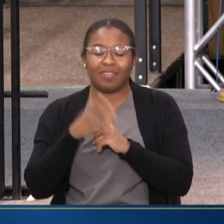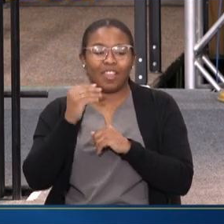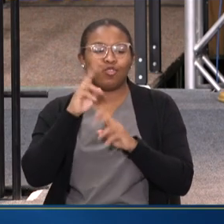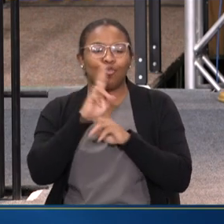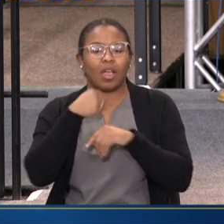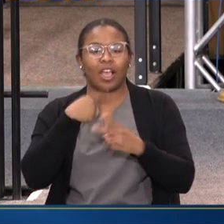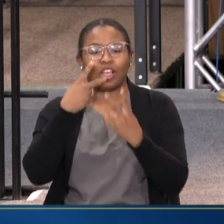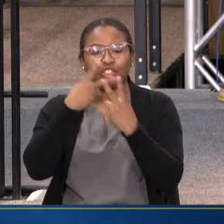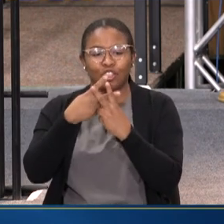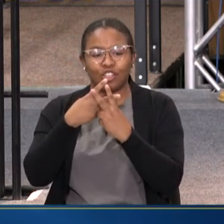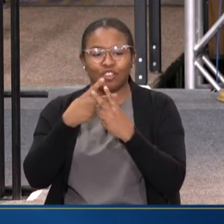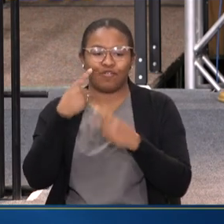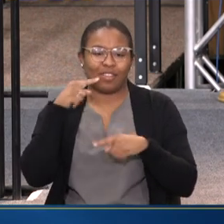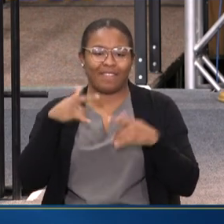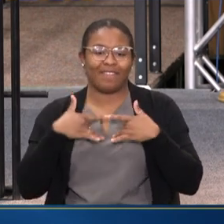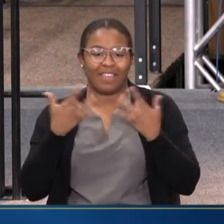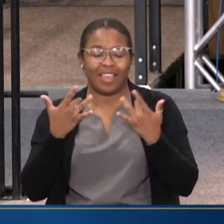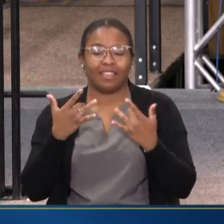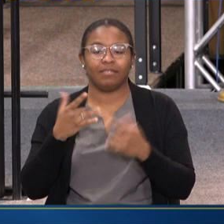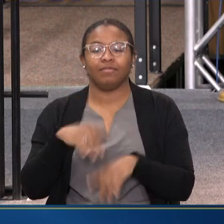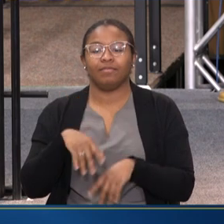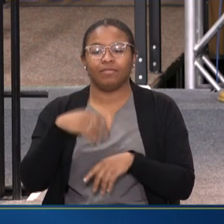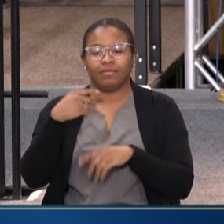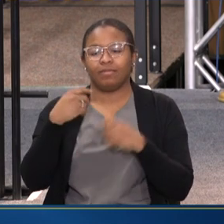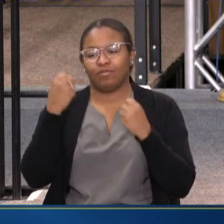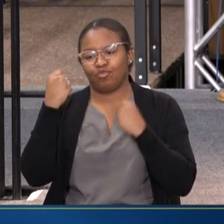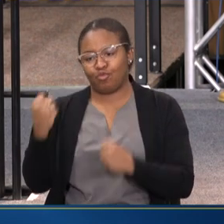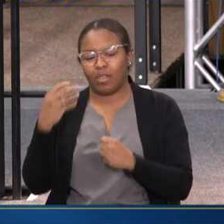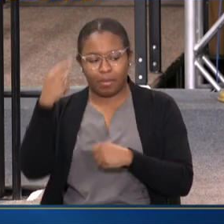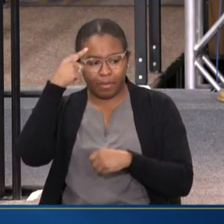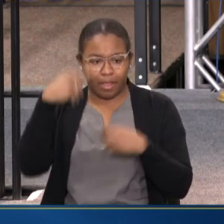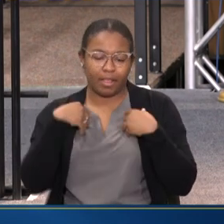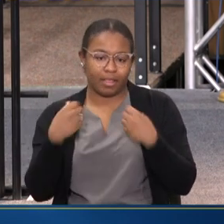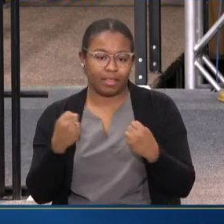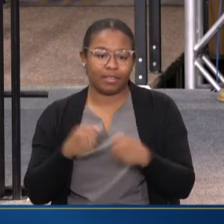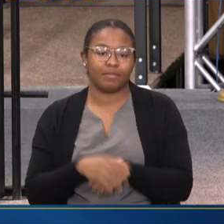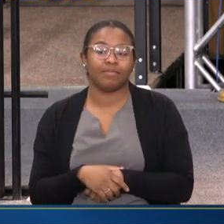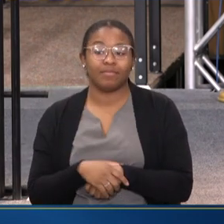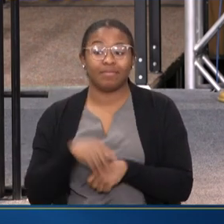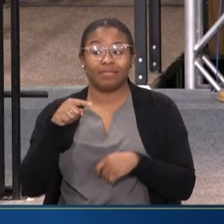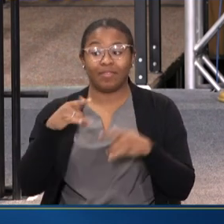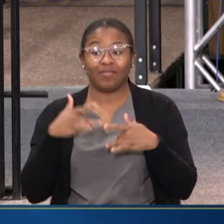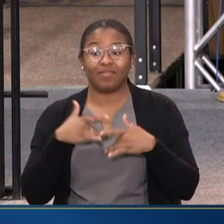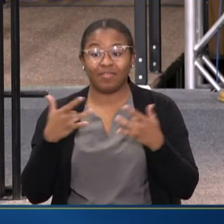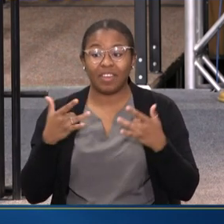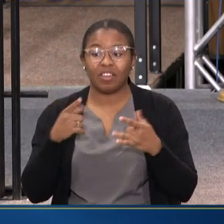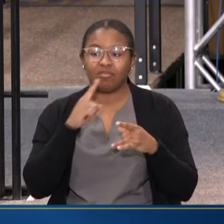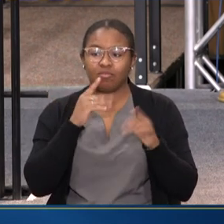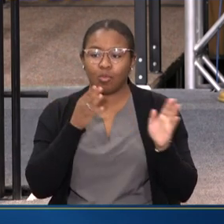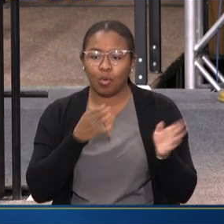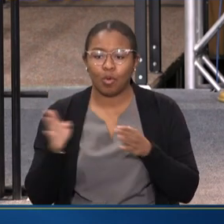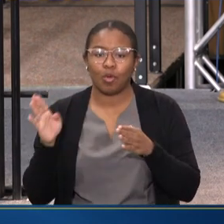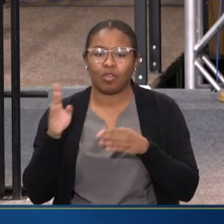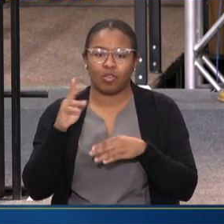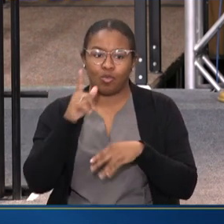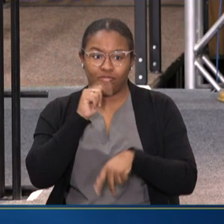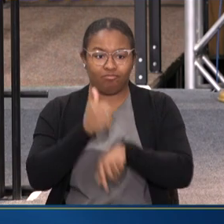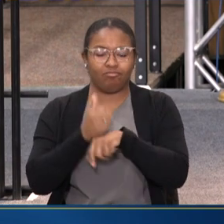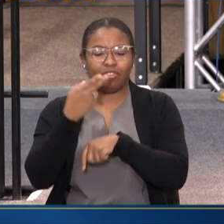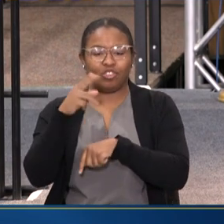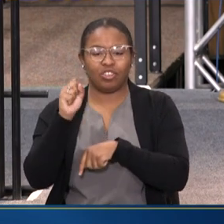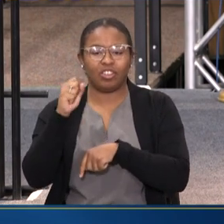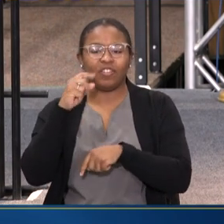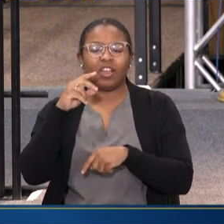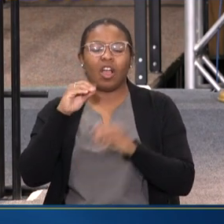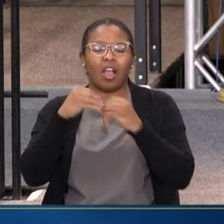hashtag we'll be using for this event is hashtag strength and mental health. This event has been organized by HHS's Office